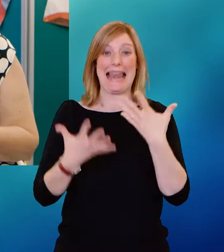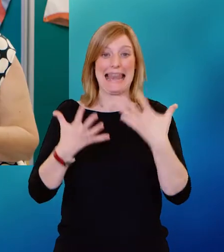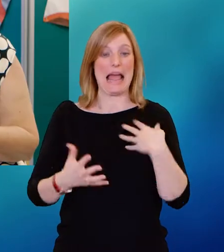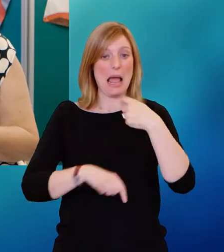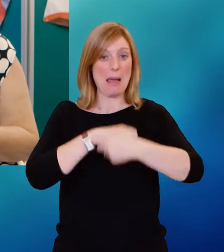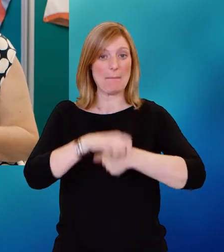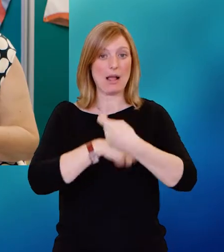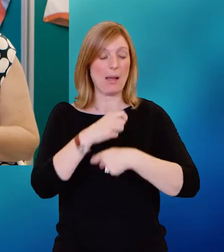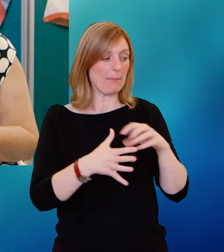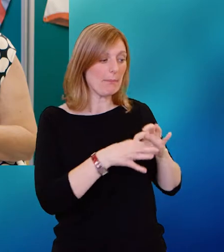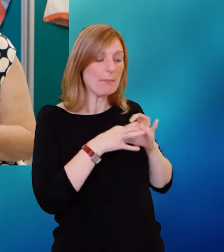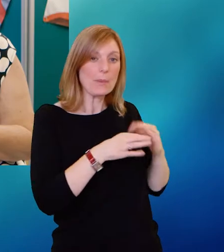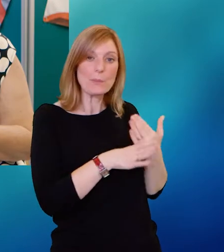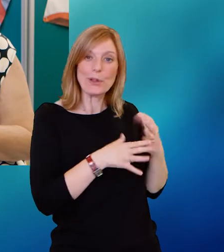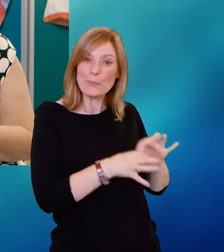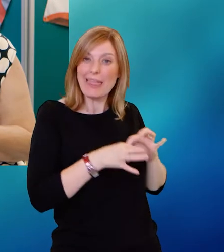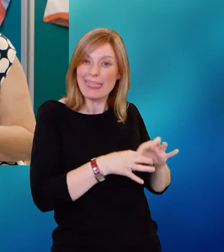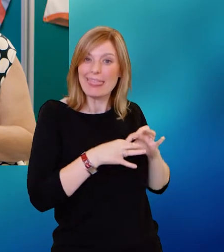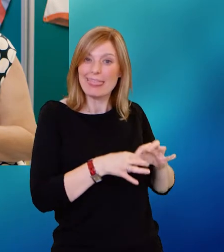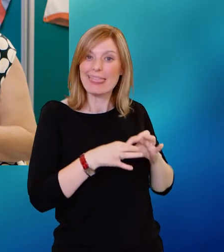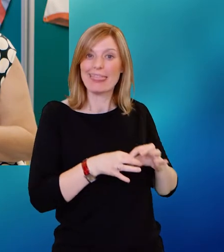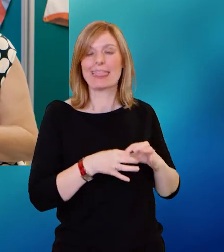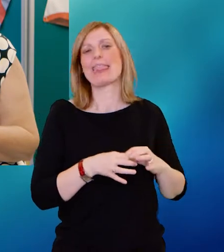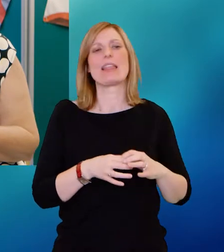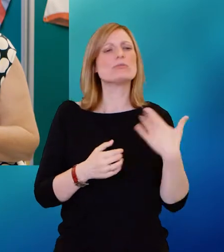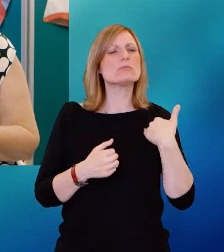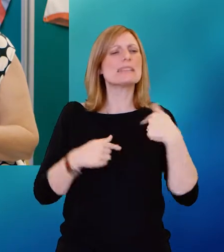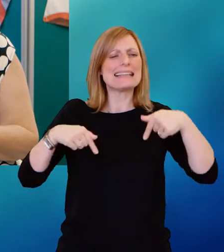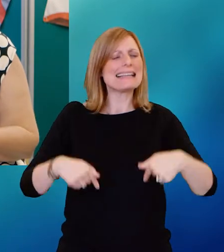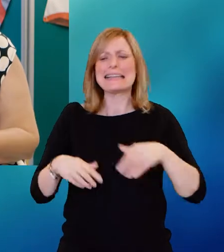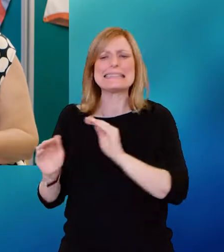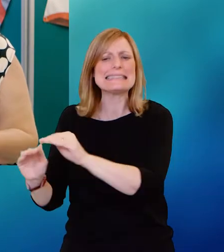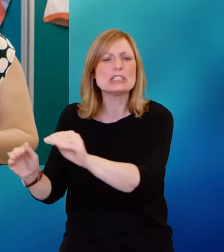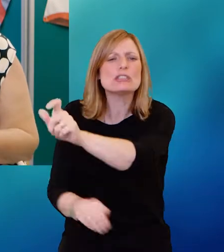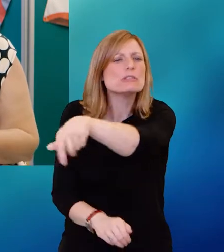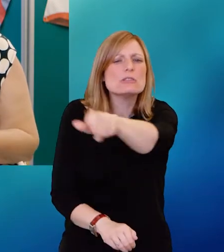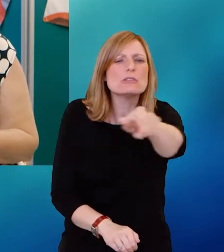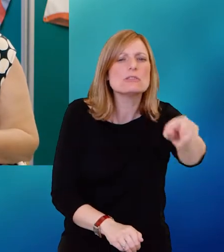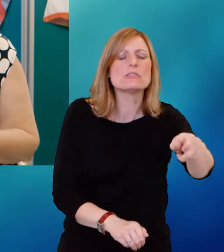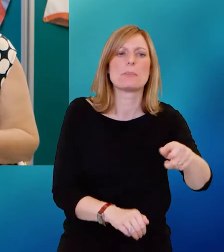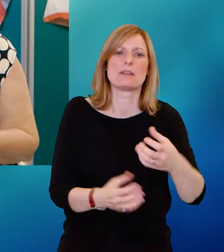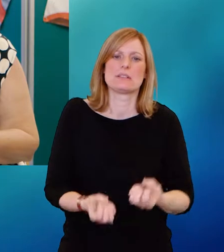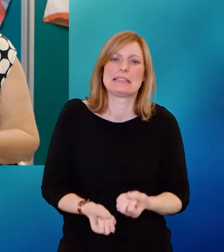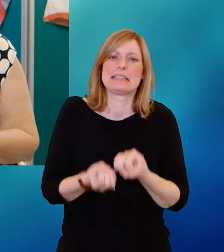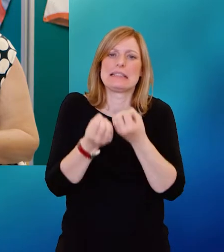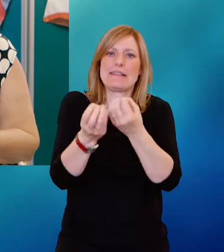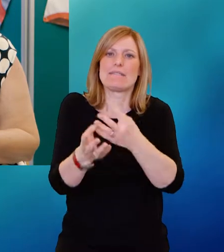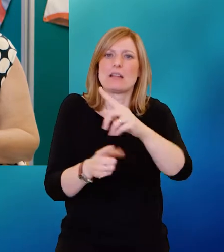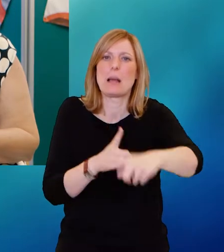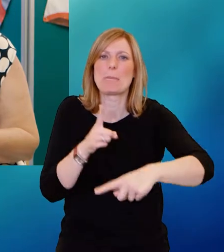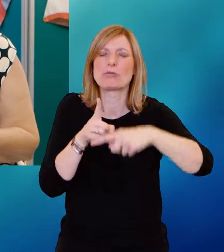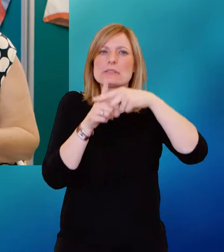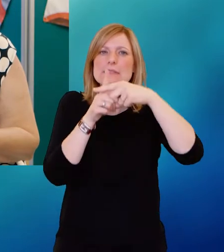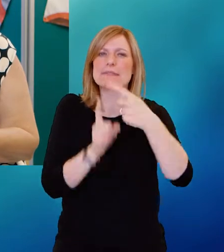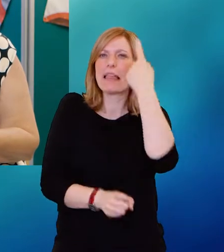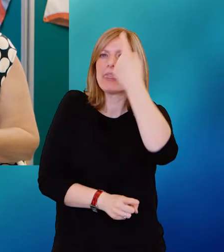We're not there to teach them as such. We're only there to give them things to think about, know, maybe give them new hope, know, give them something